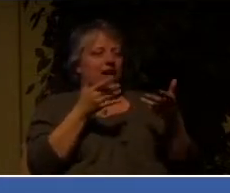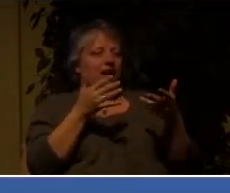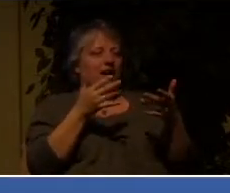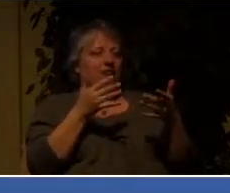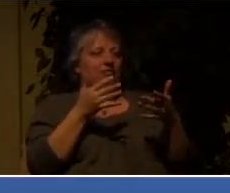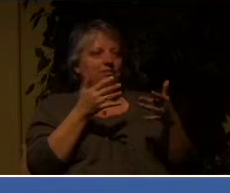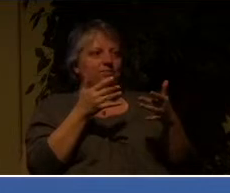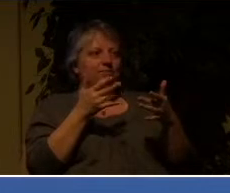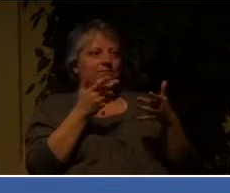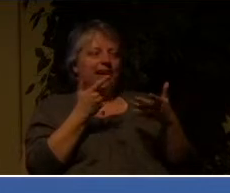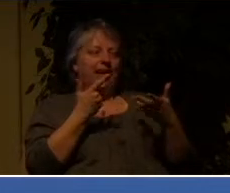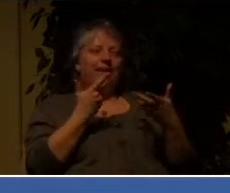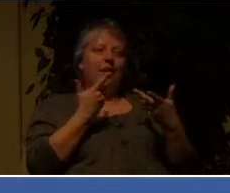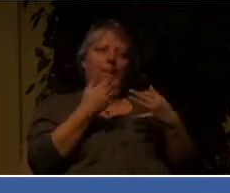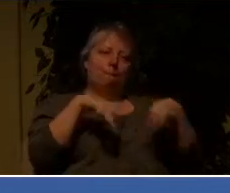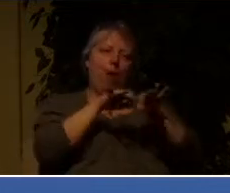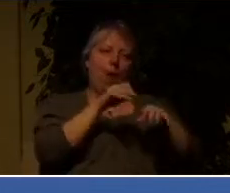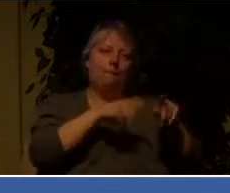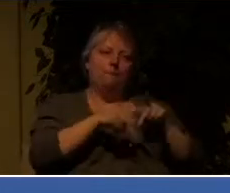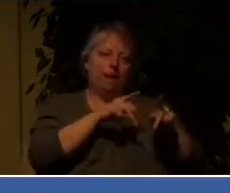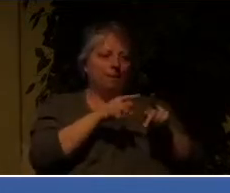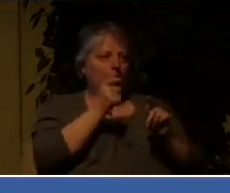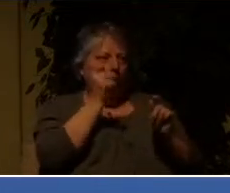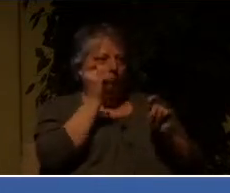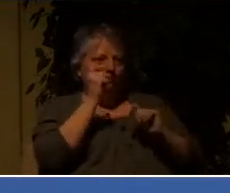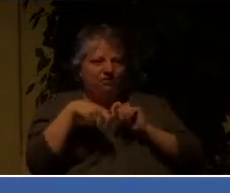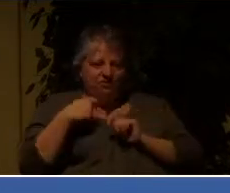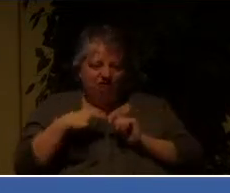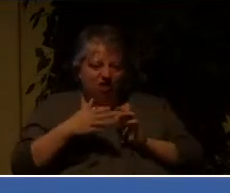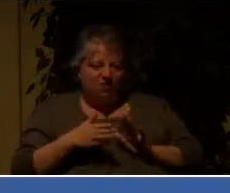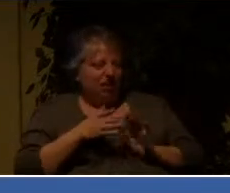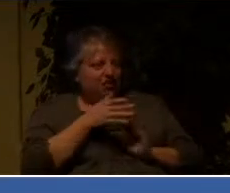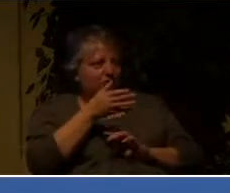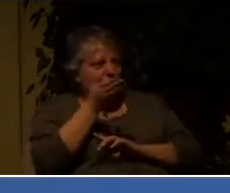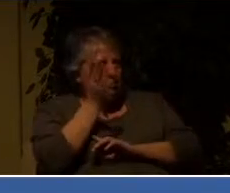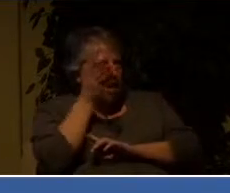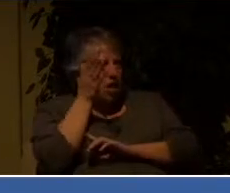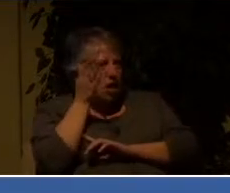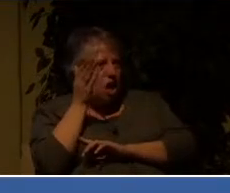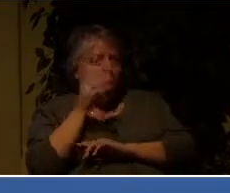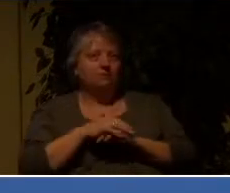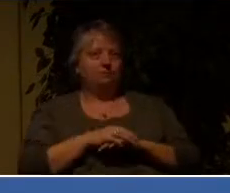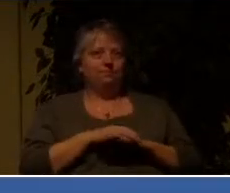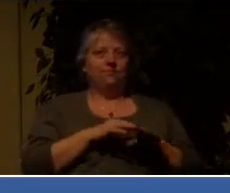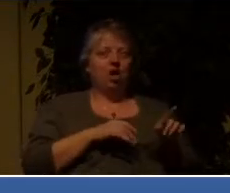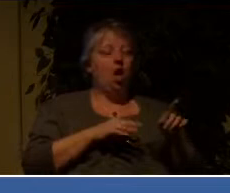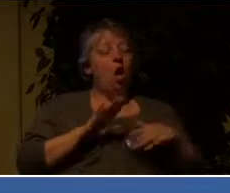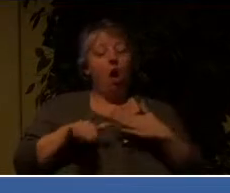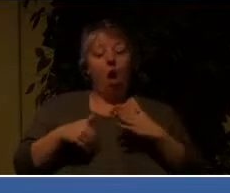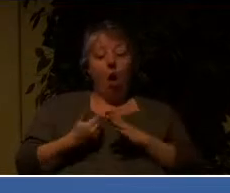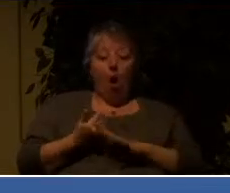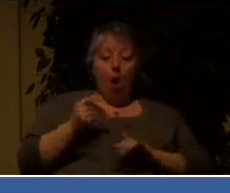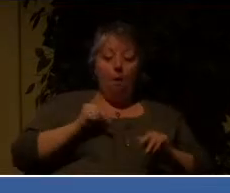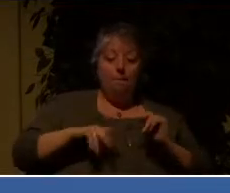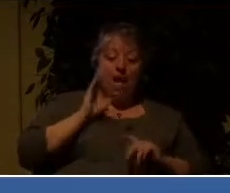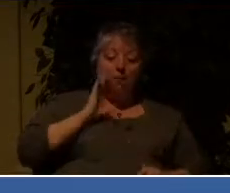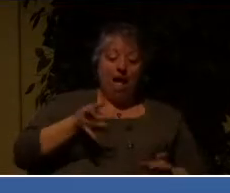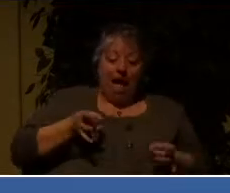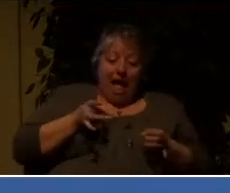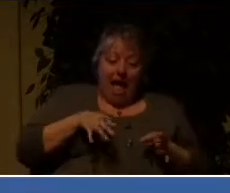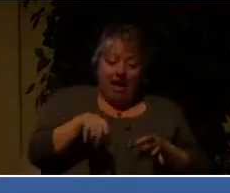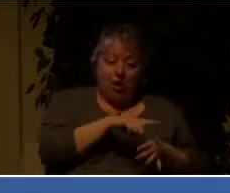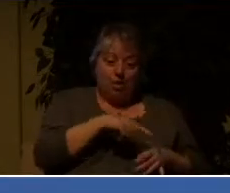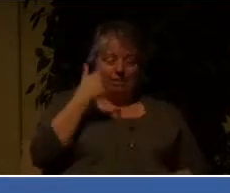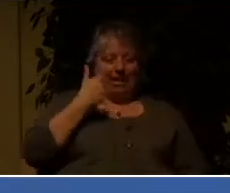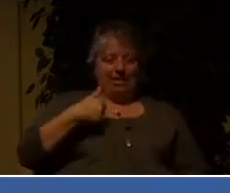22. First of all, as an introduction, just to really encourage them, here's what he says. He says, all men will hate you because of me. That